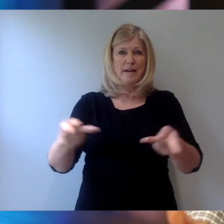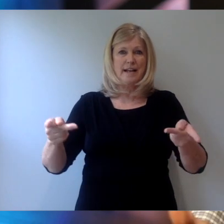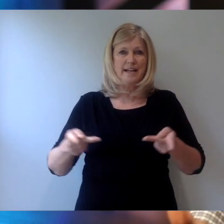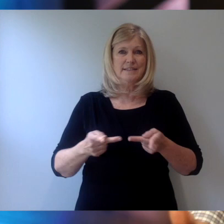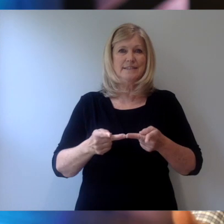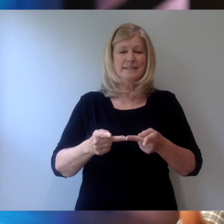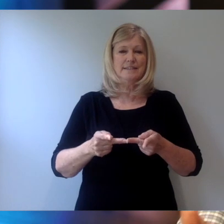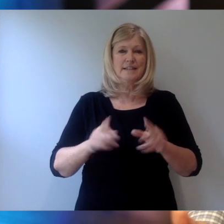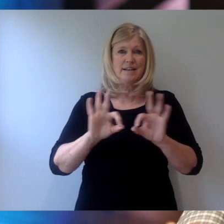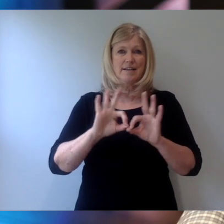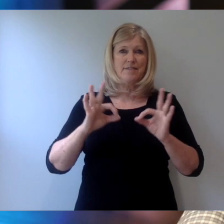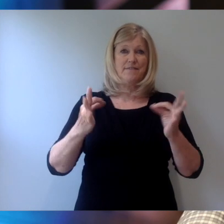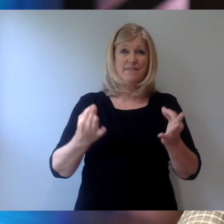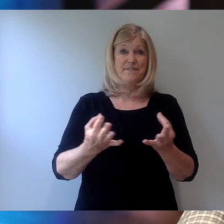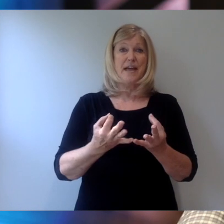family units even